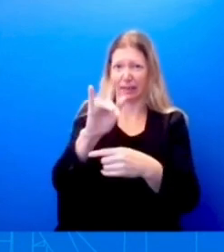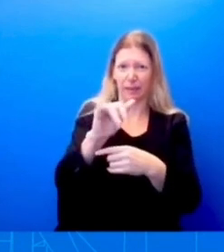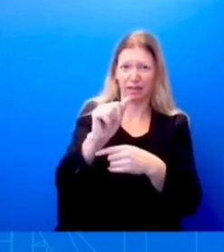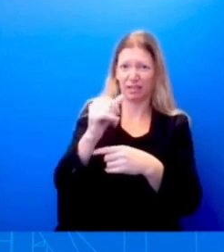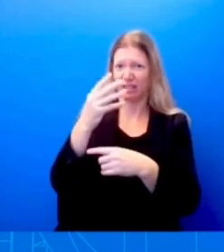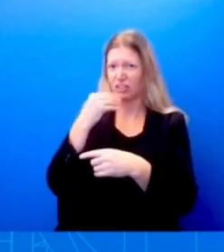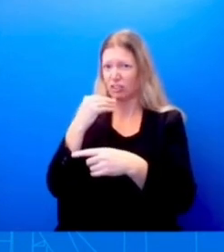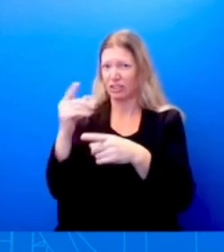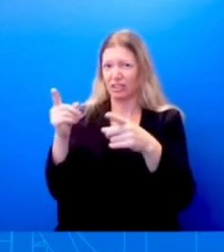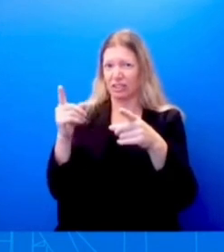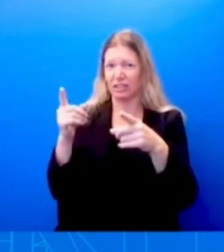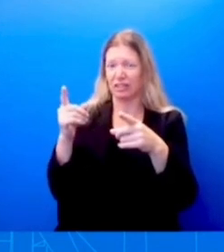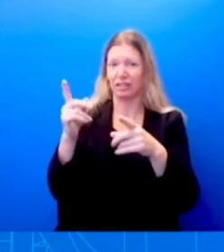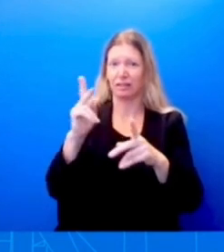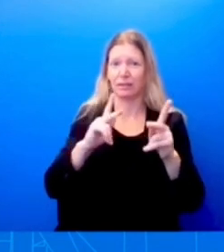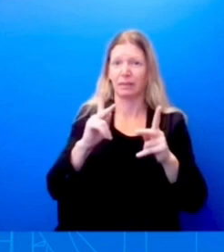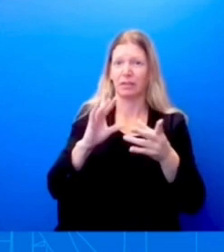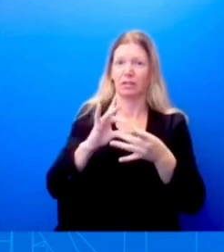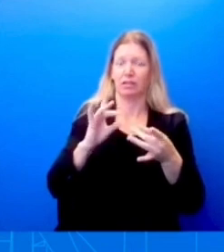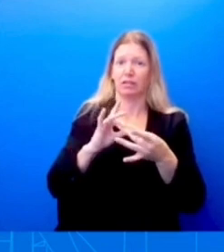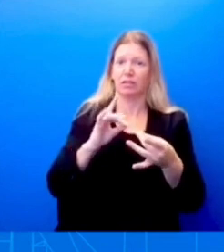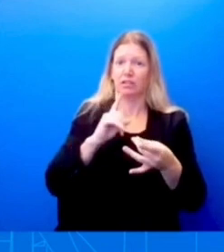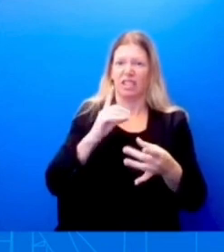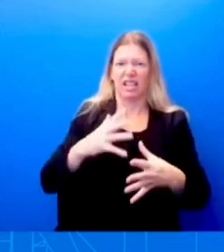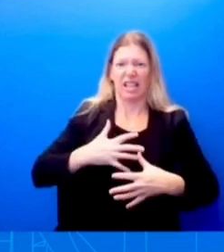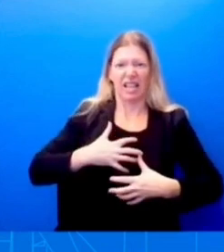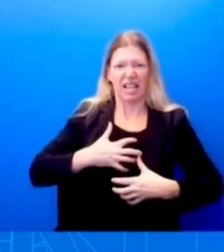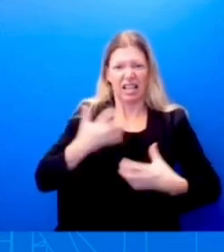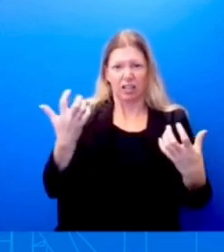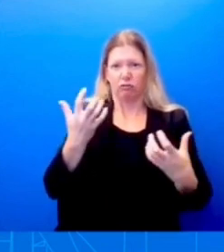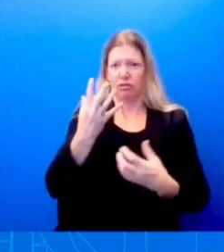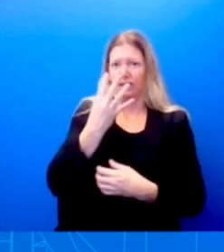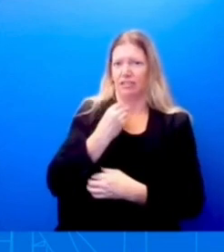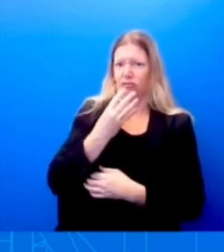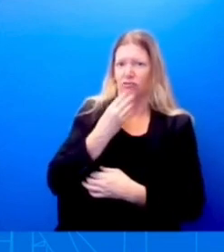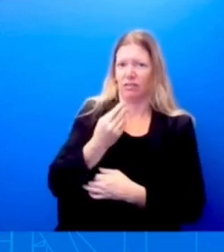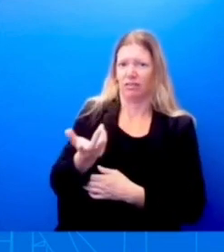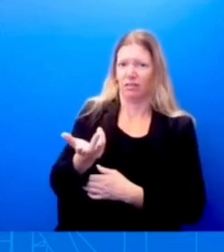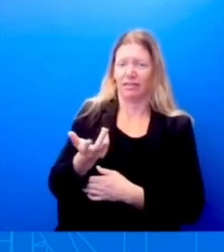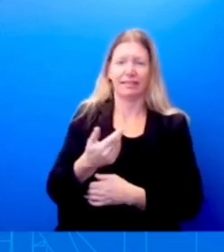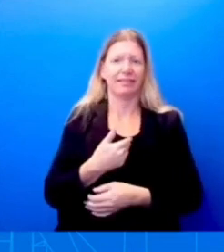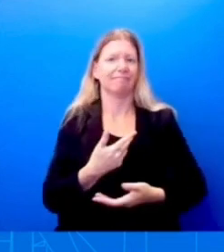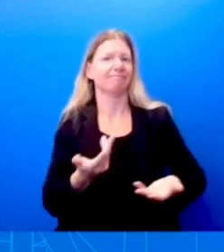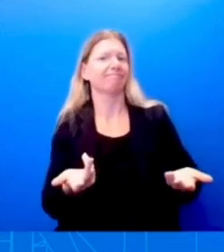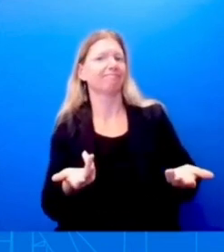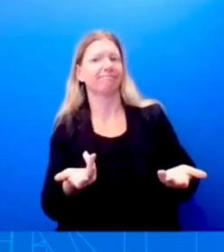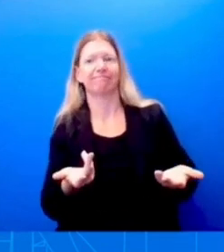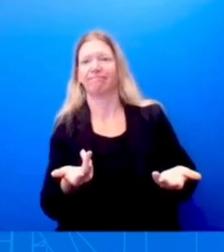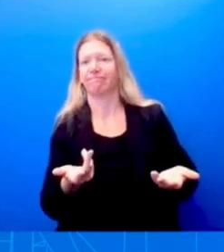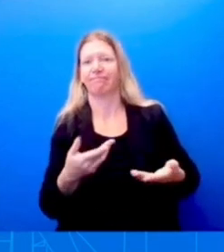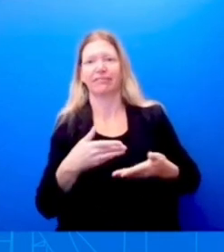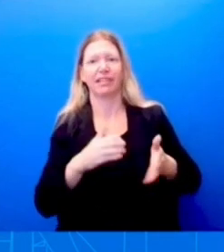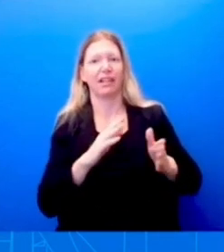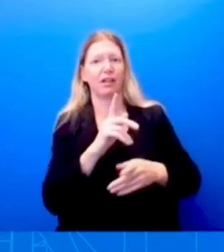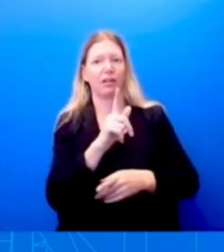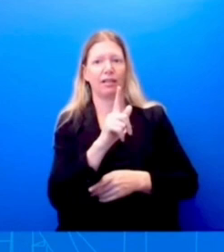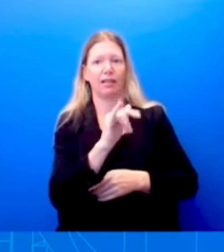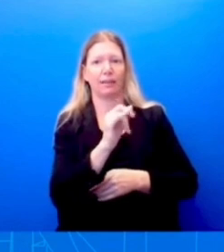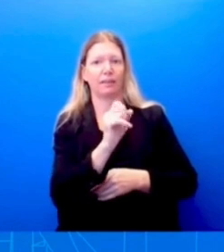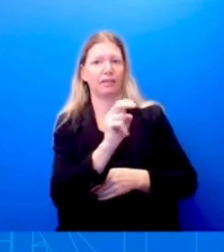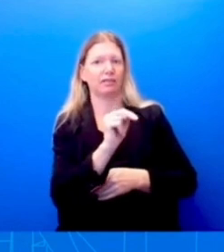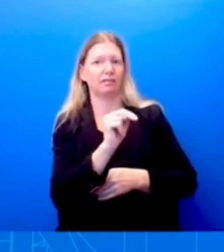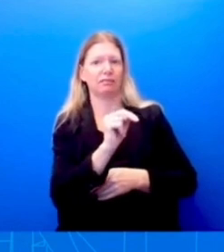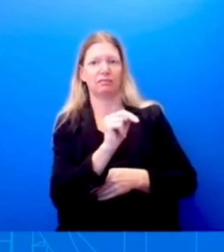So on that particular question, I would have to refer you to the Libyan government of national unity and the government of Israel. That's where